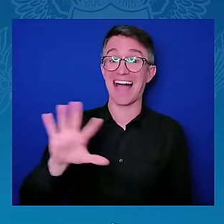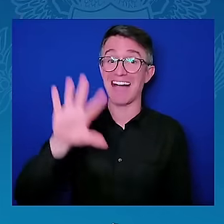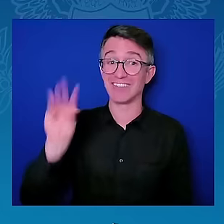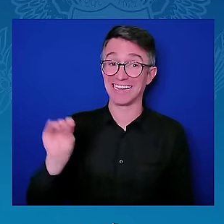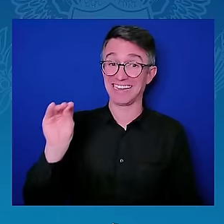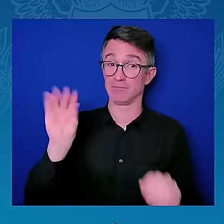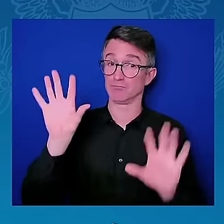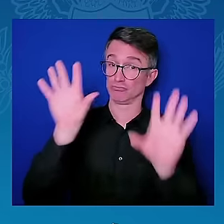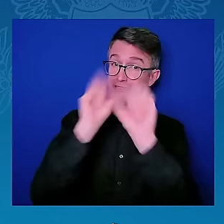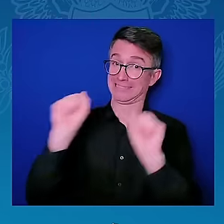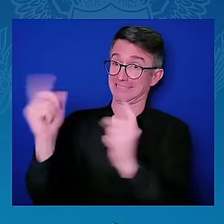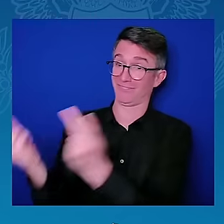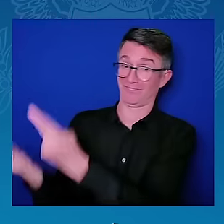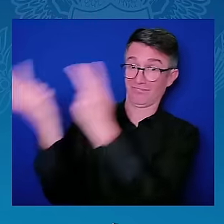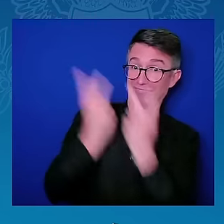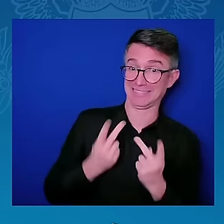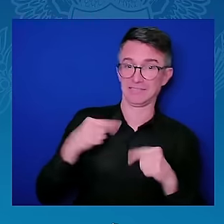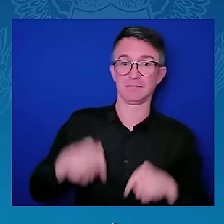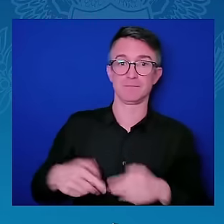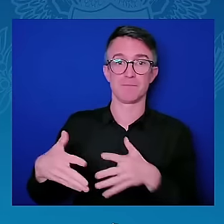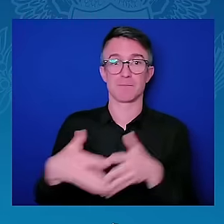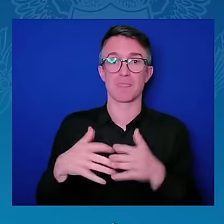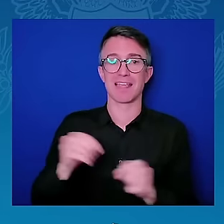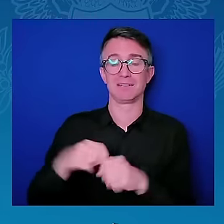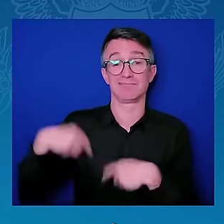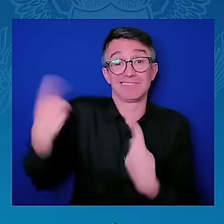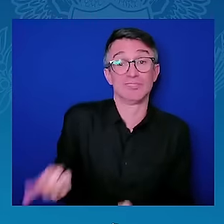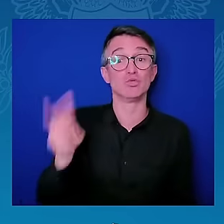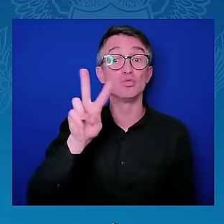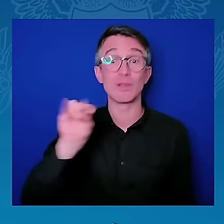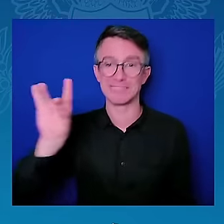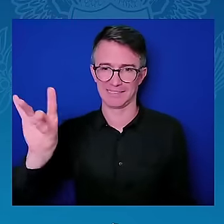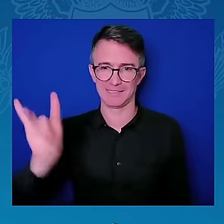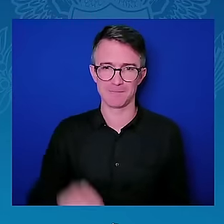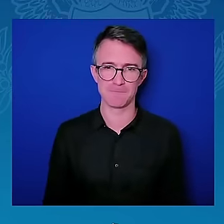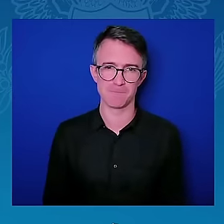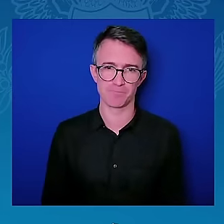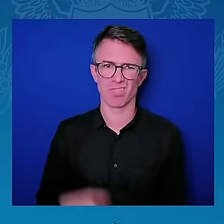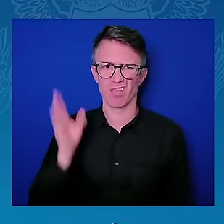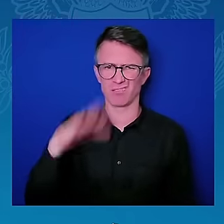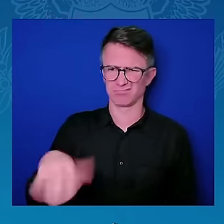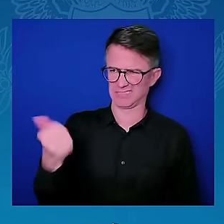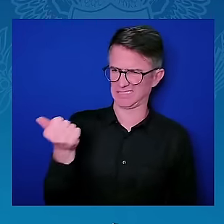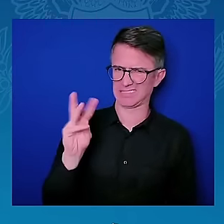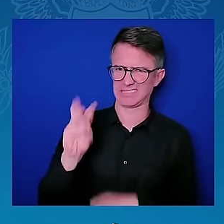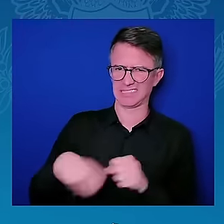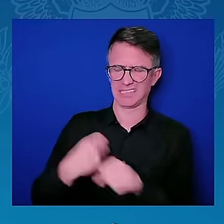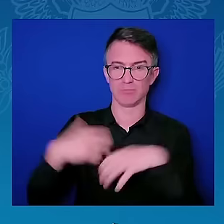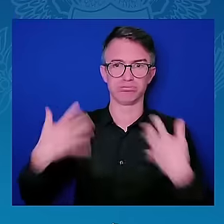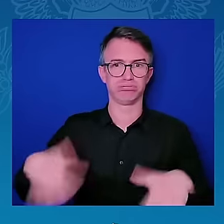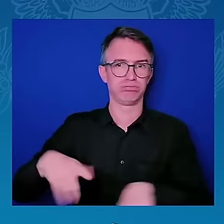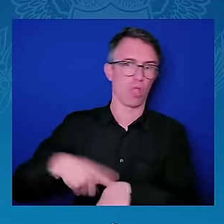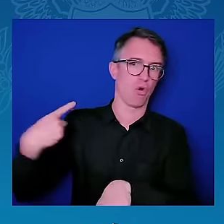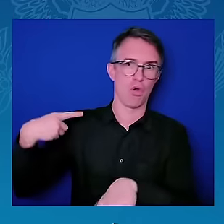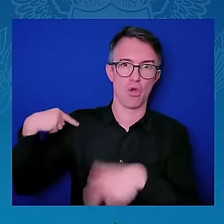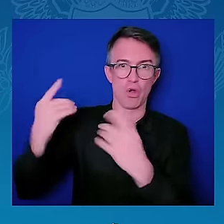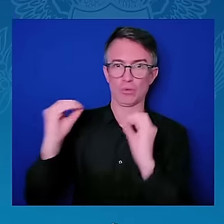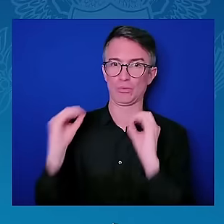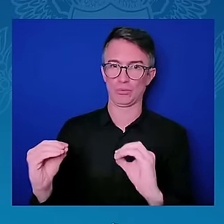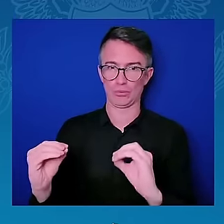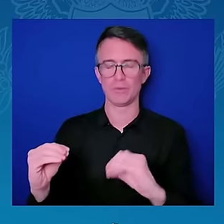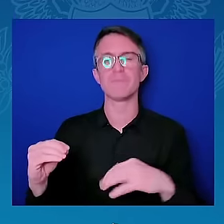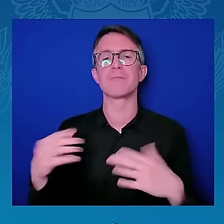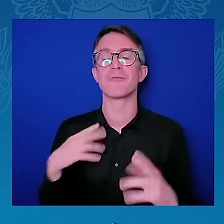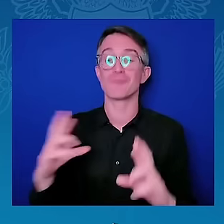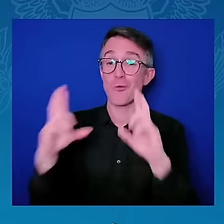is far too long, but we are hopeful that President Ruto's time in Washington will usher in a new era